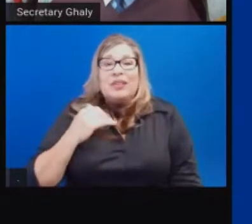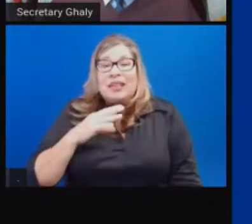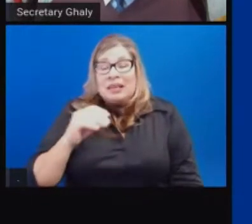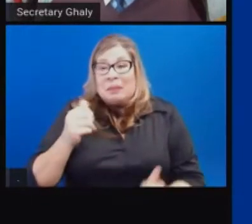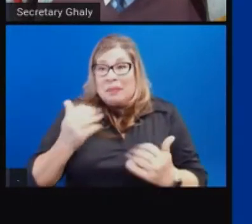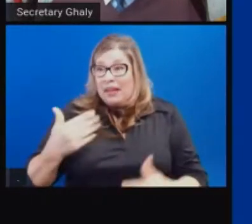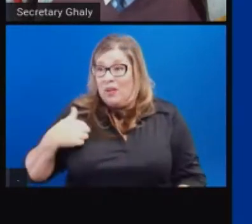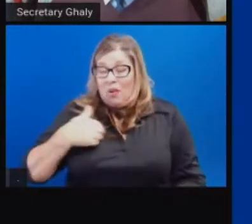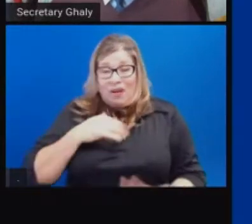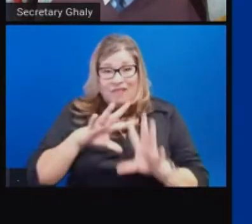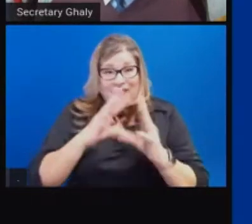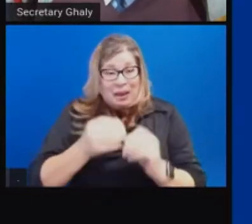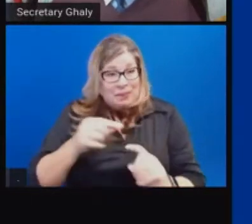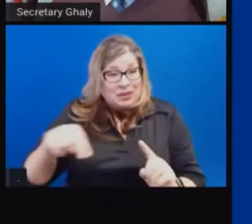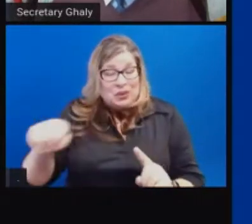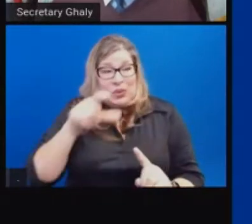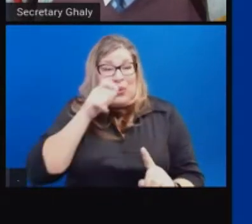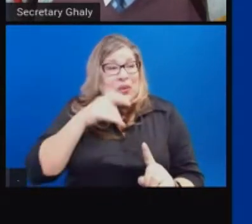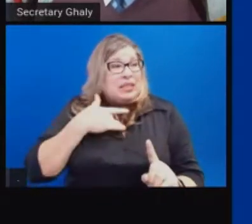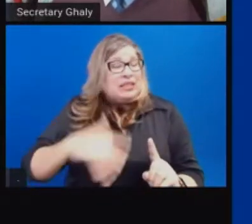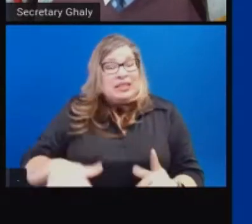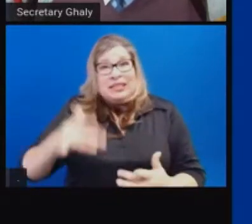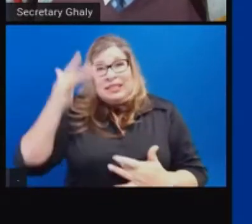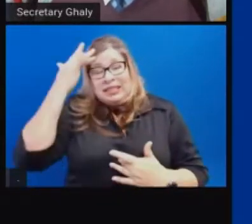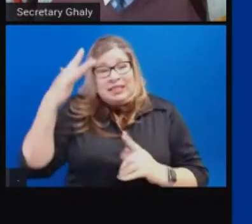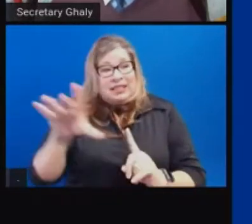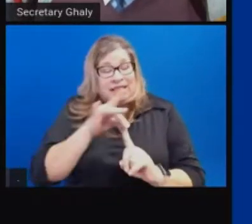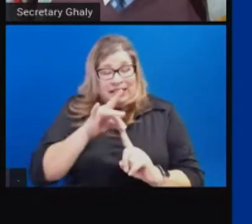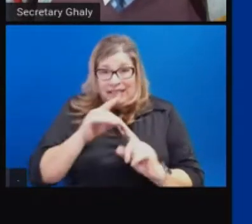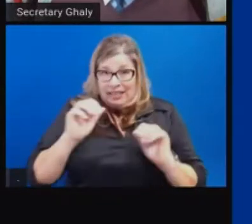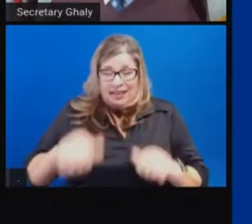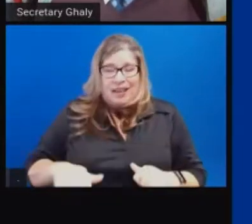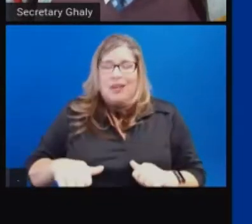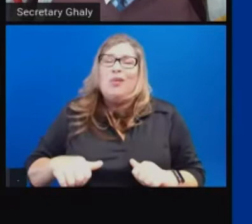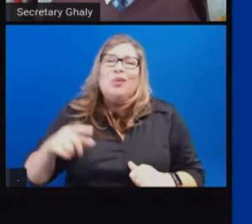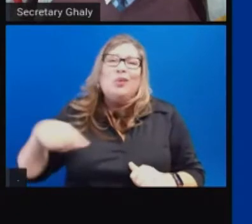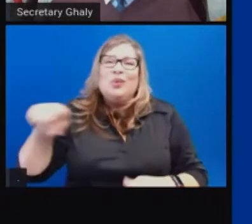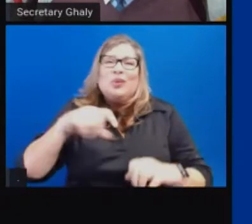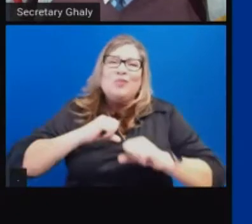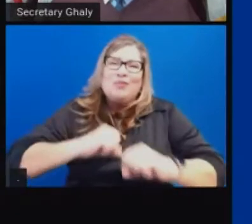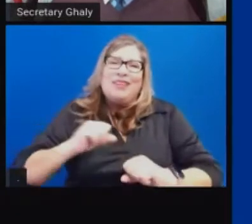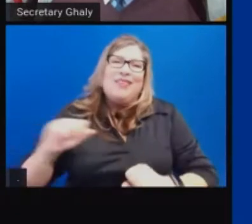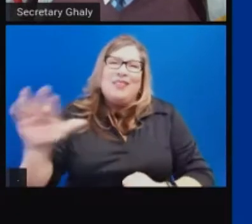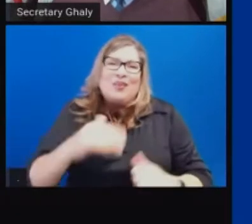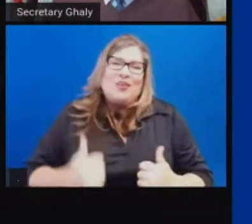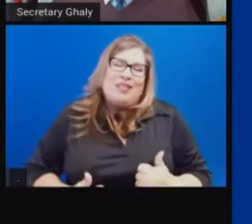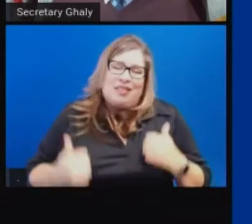vulnerable, I think these decisions help protect them and save lives. Next slide, please.